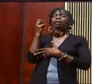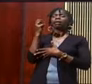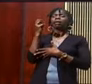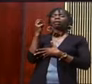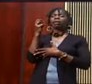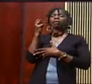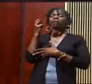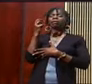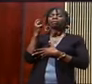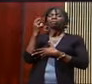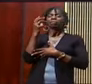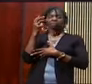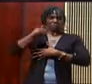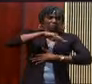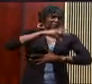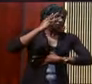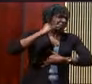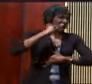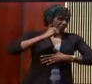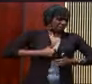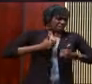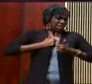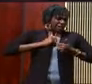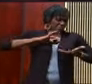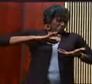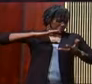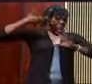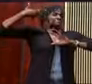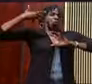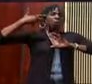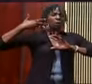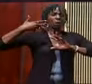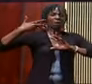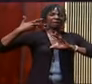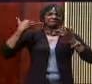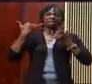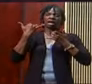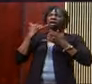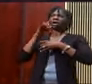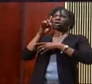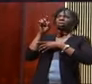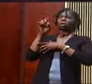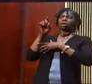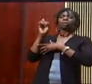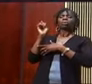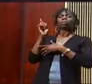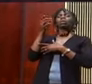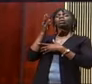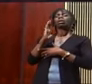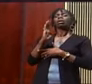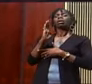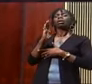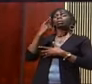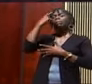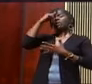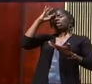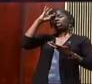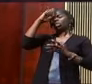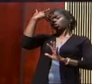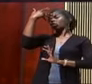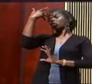been hit and now they find themselves, here it is, in a mental fog. They find themselves